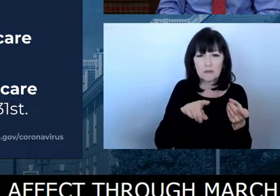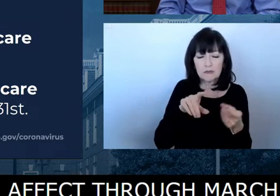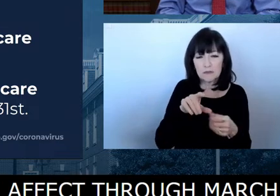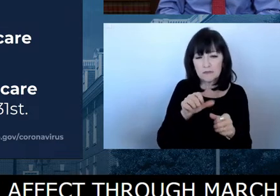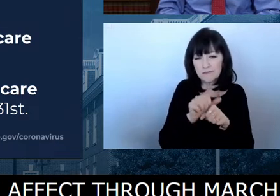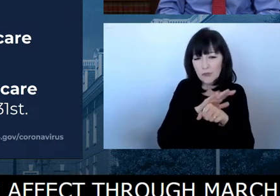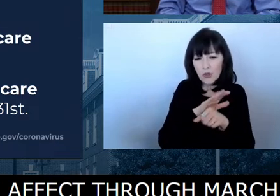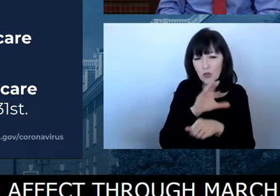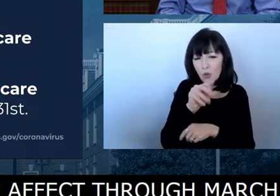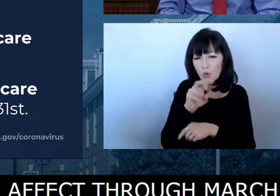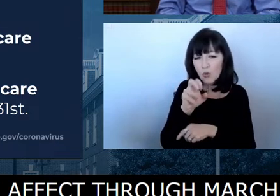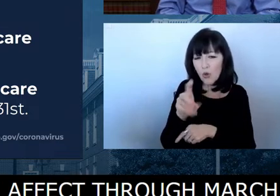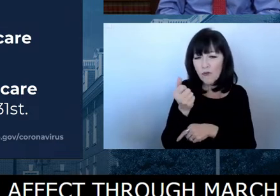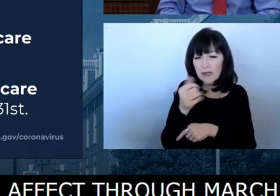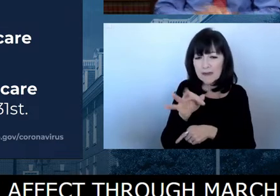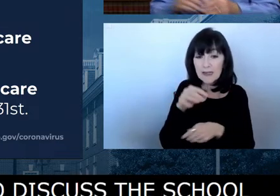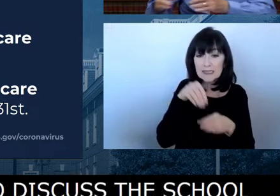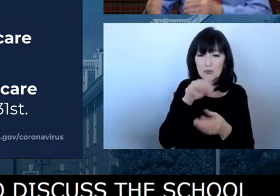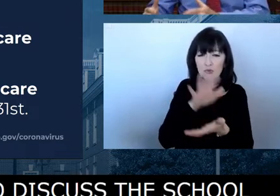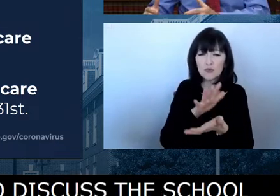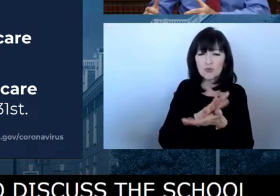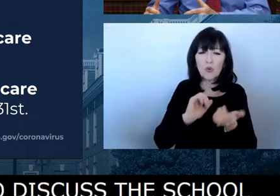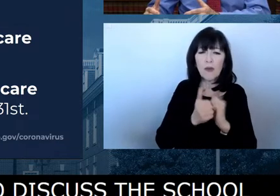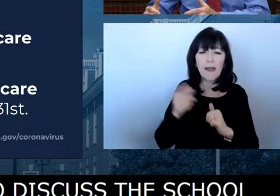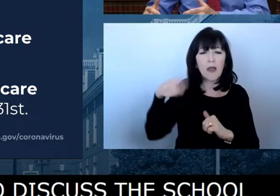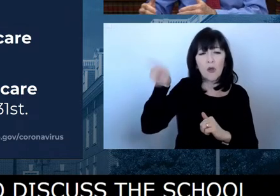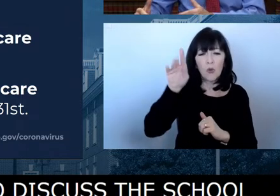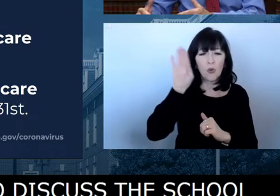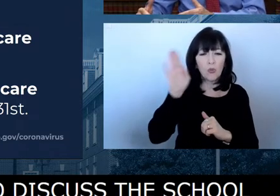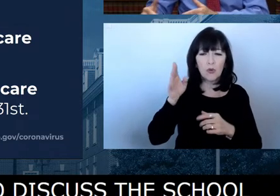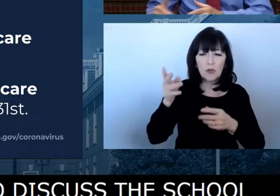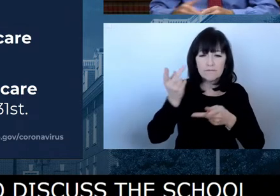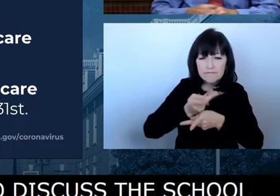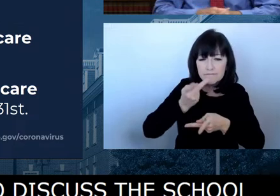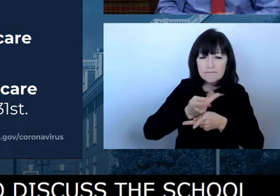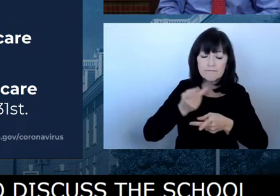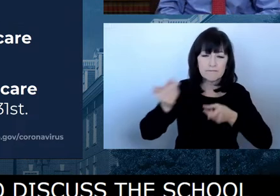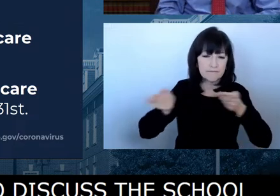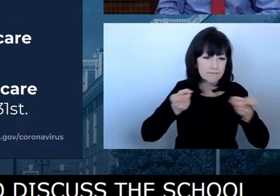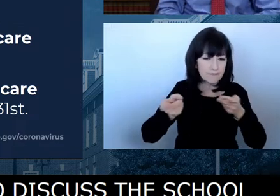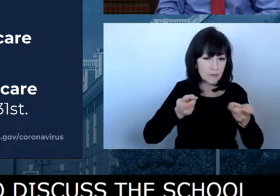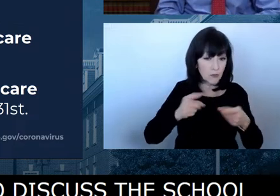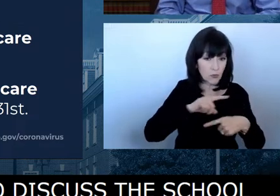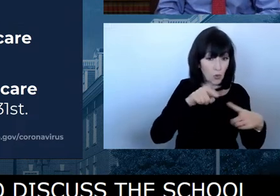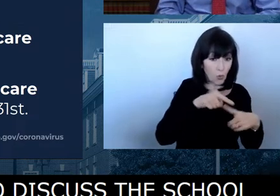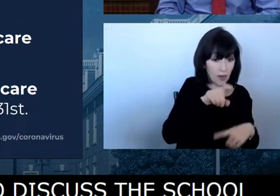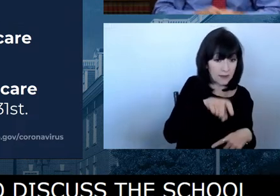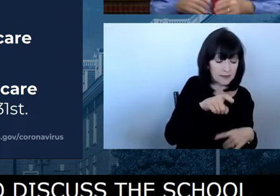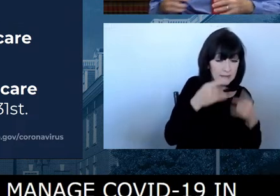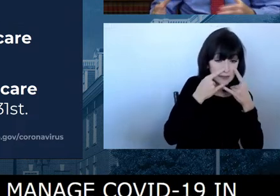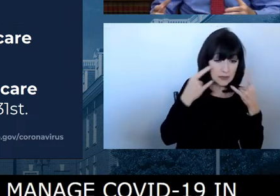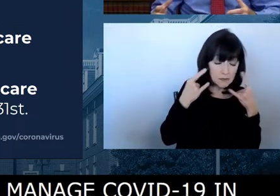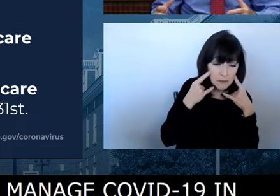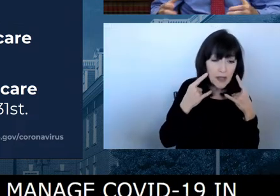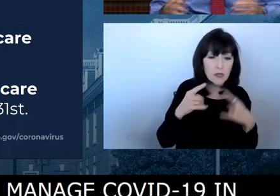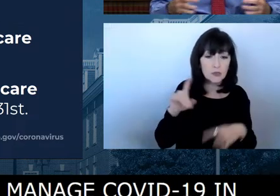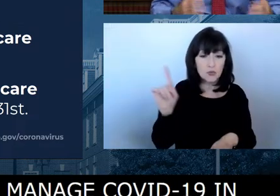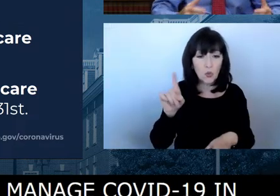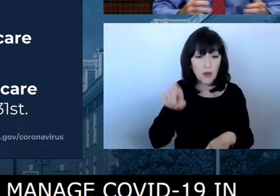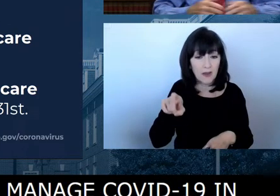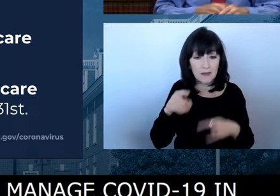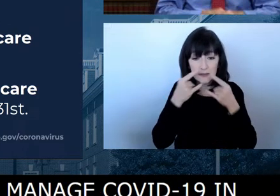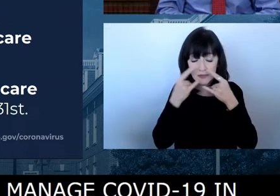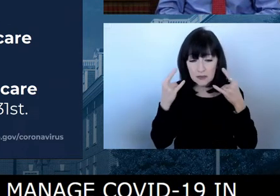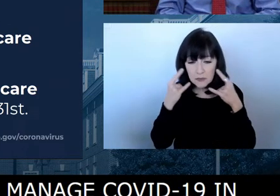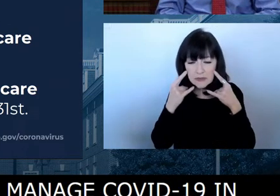after March 31st, whether and when they need mask requirements, what kind of social distancing,